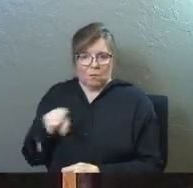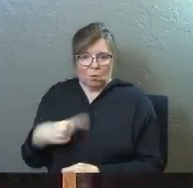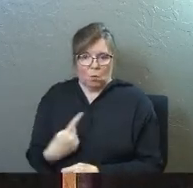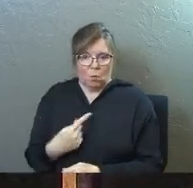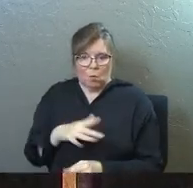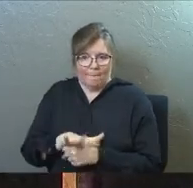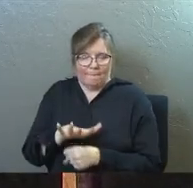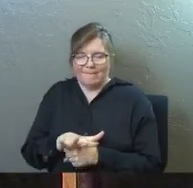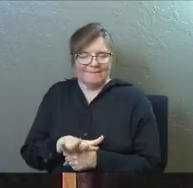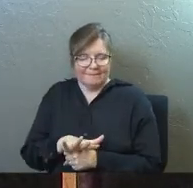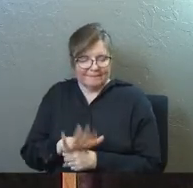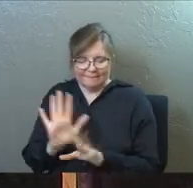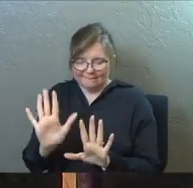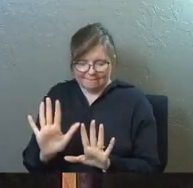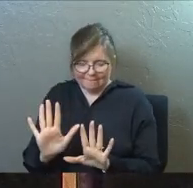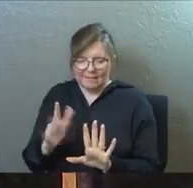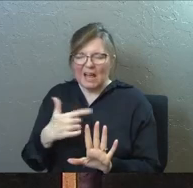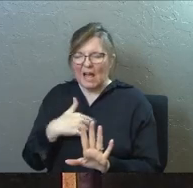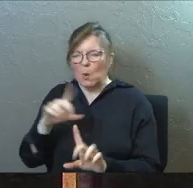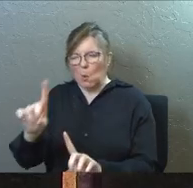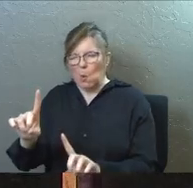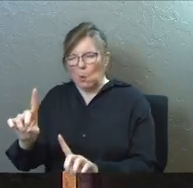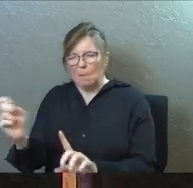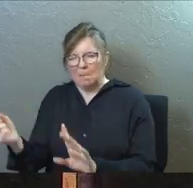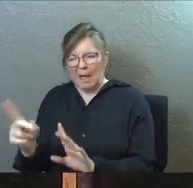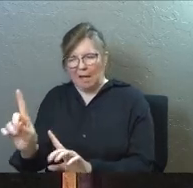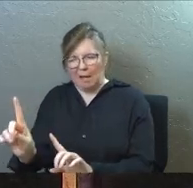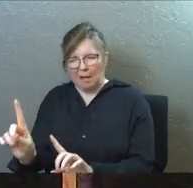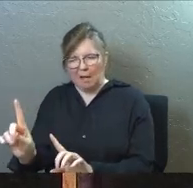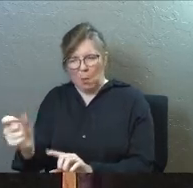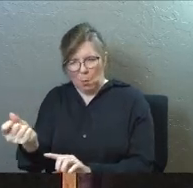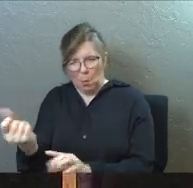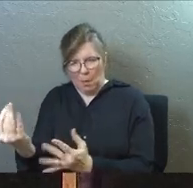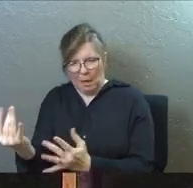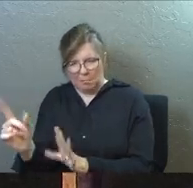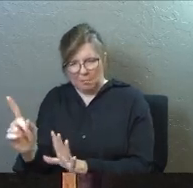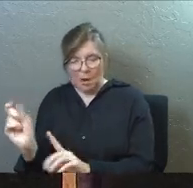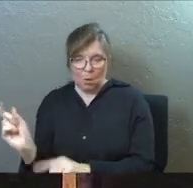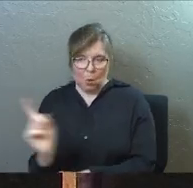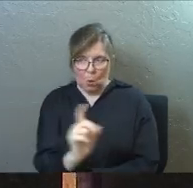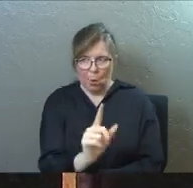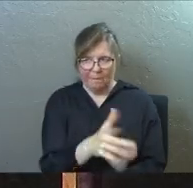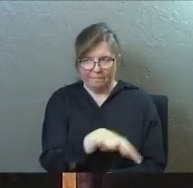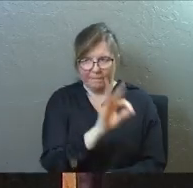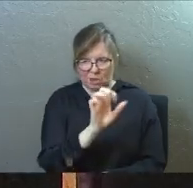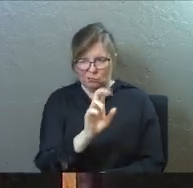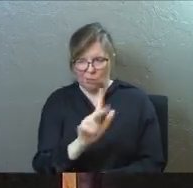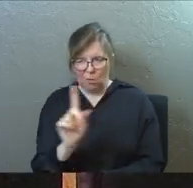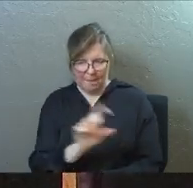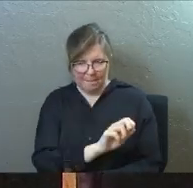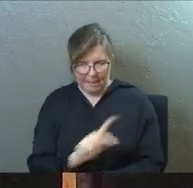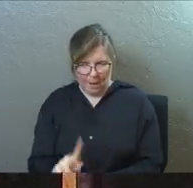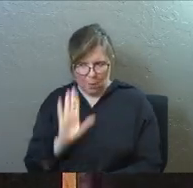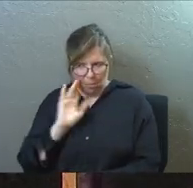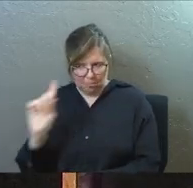he's like, I'll be back in a couple months, I'm going to Tarsus to find Saul.